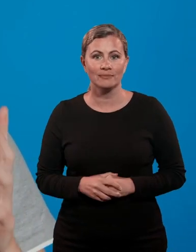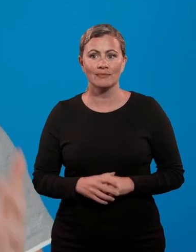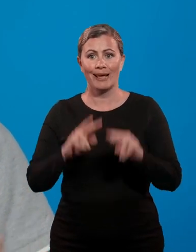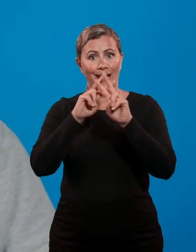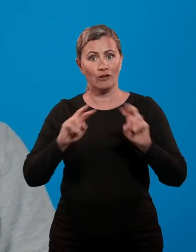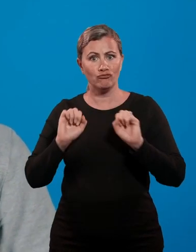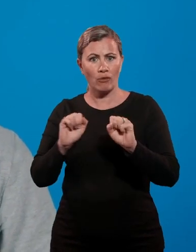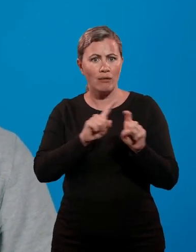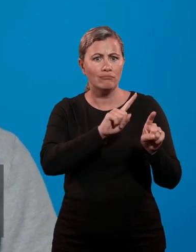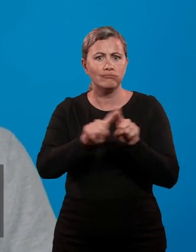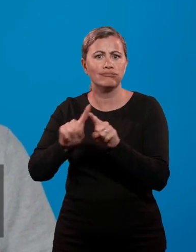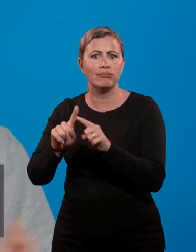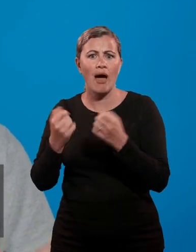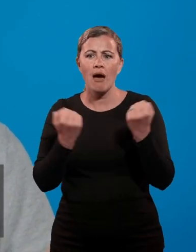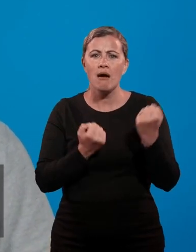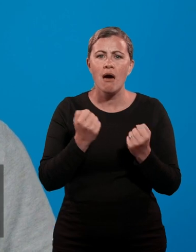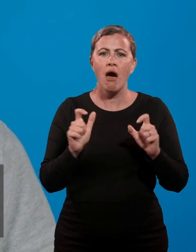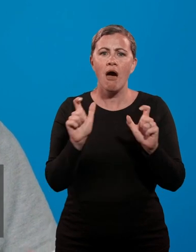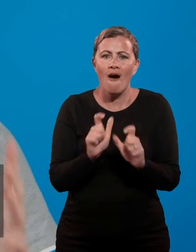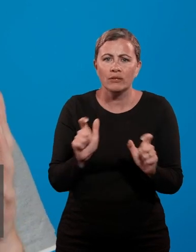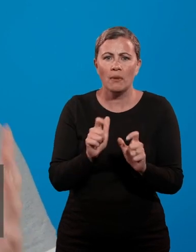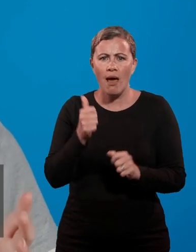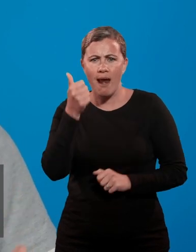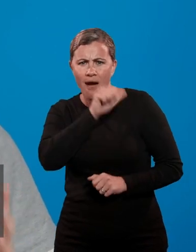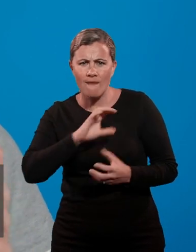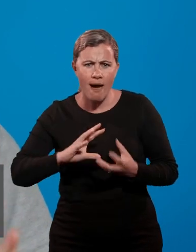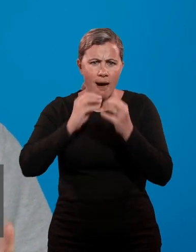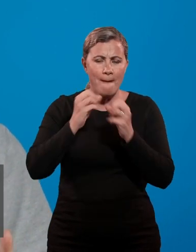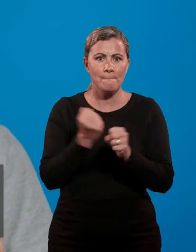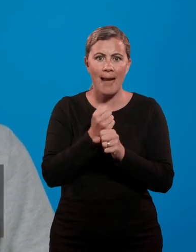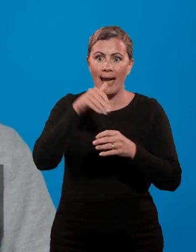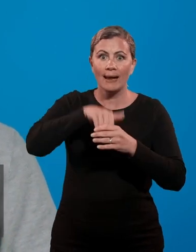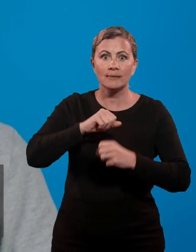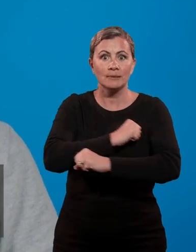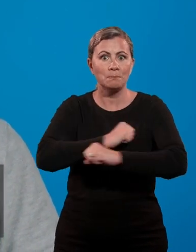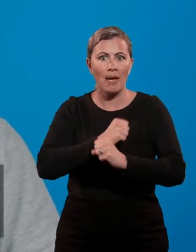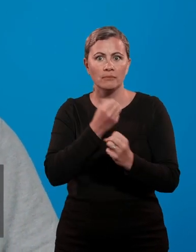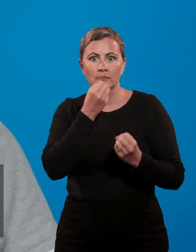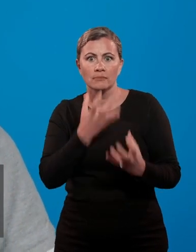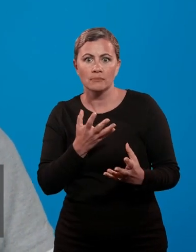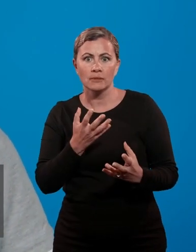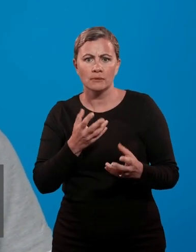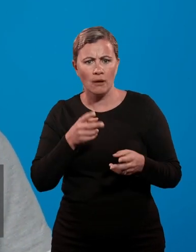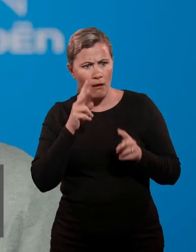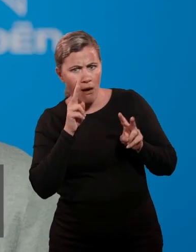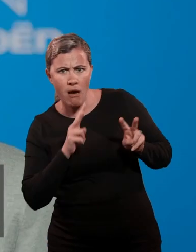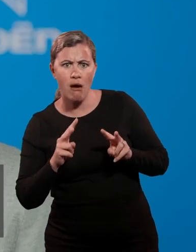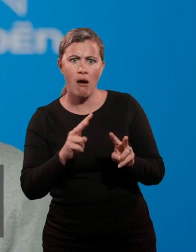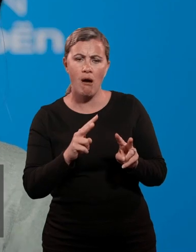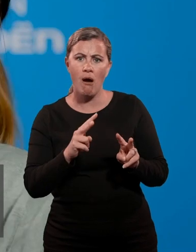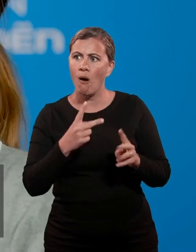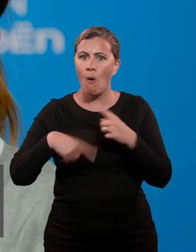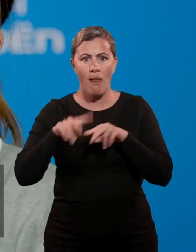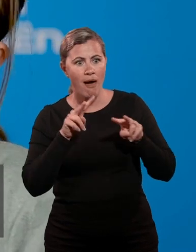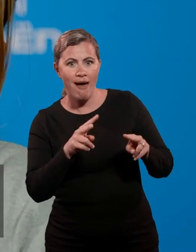that formula is still being followed. Right across the Citroen range, the fundamentals of ride comfort, clever modularity to make the most of interior space